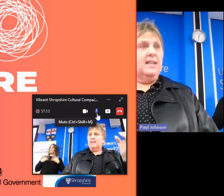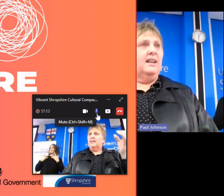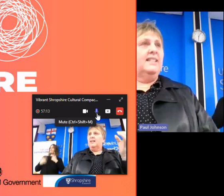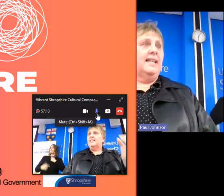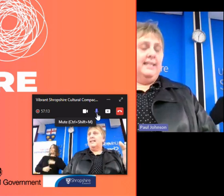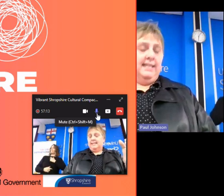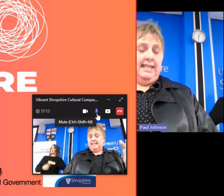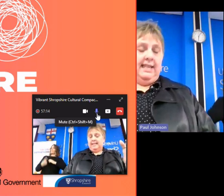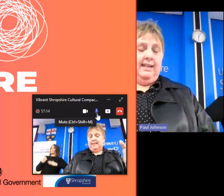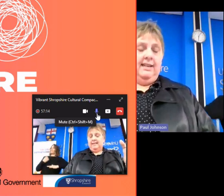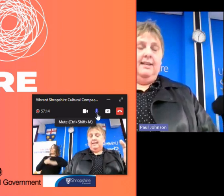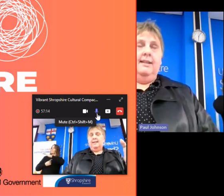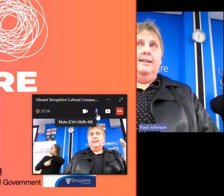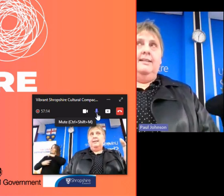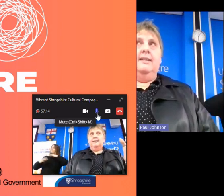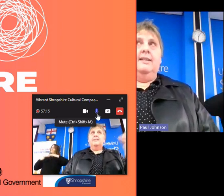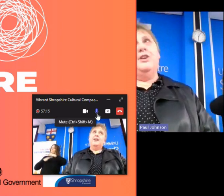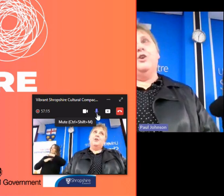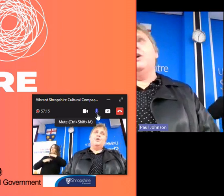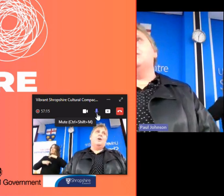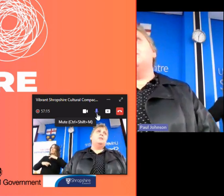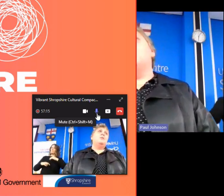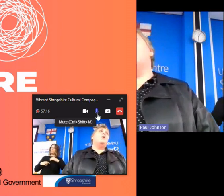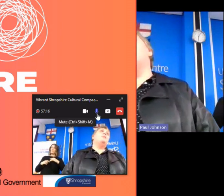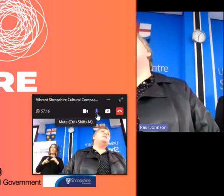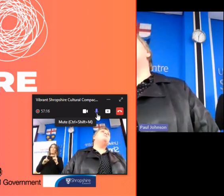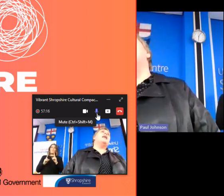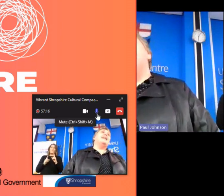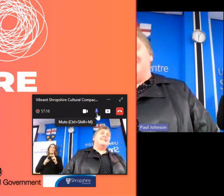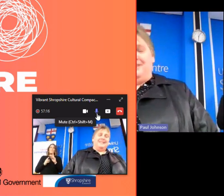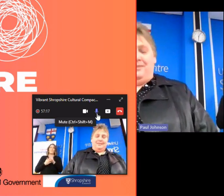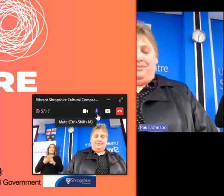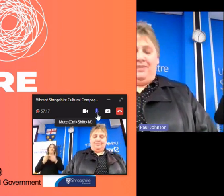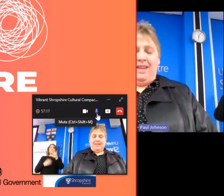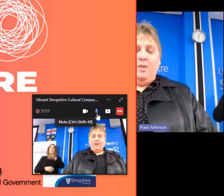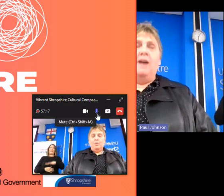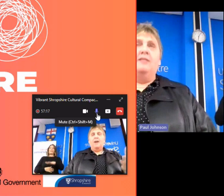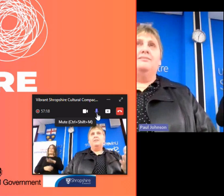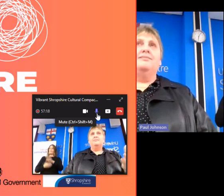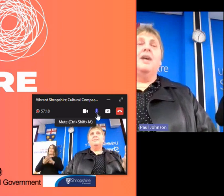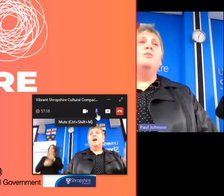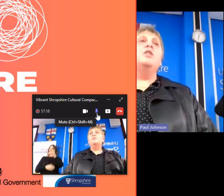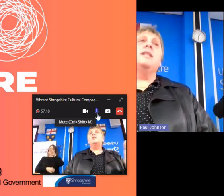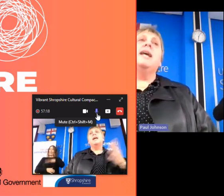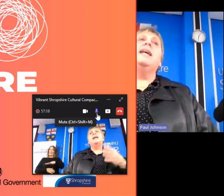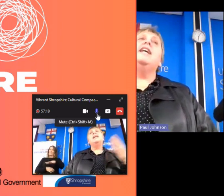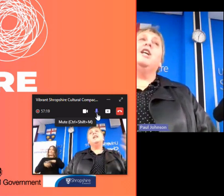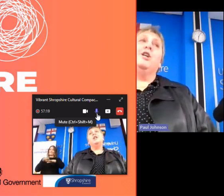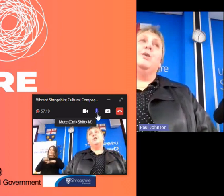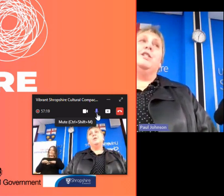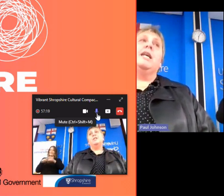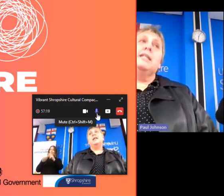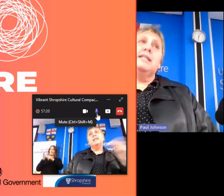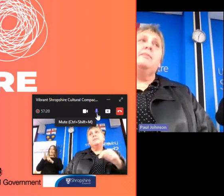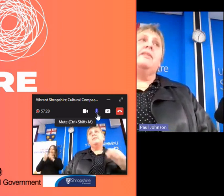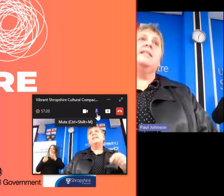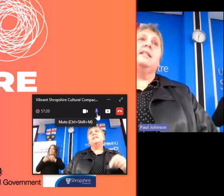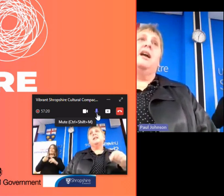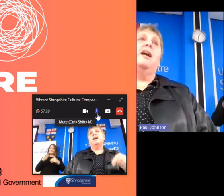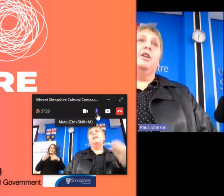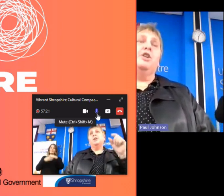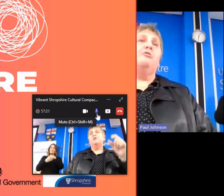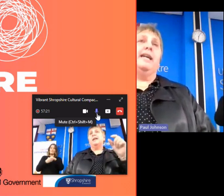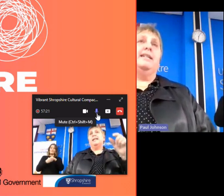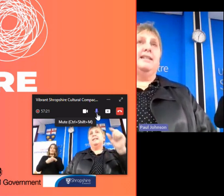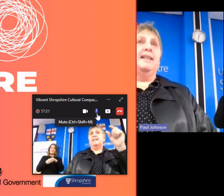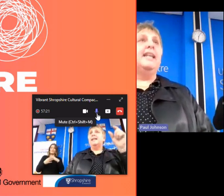spirit and identity so now you're going to ask me what makes place well i would say it includes and some of